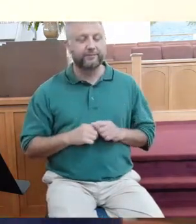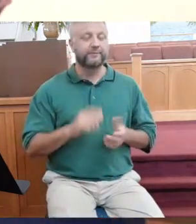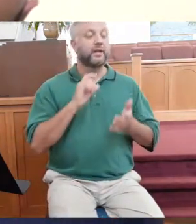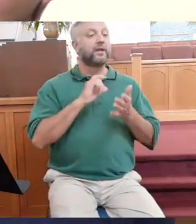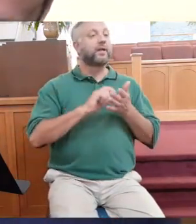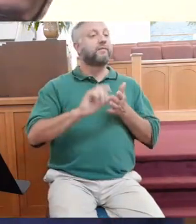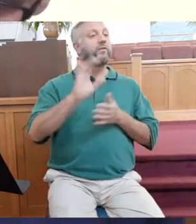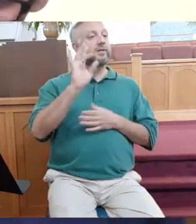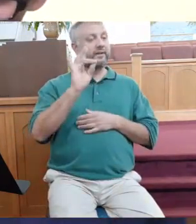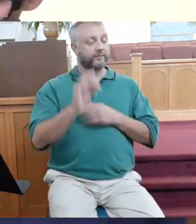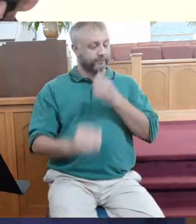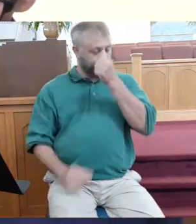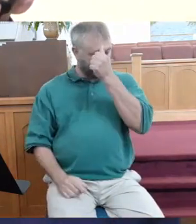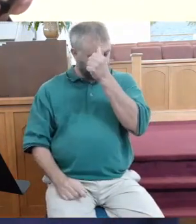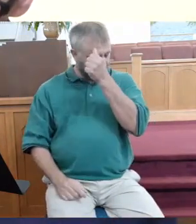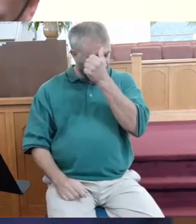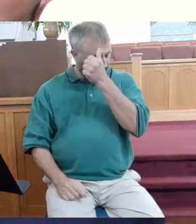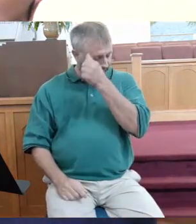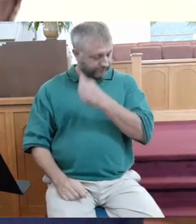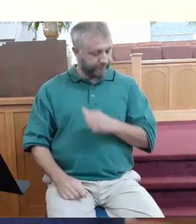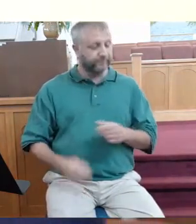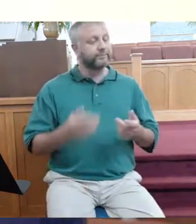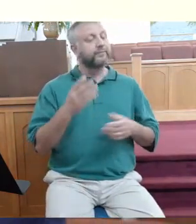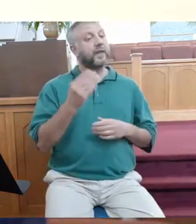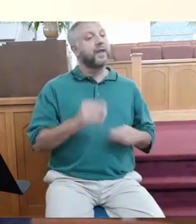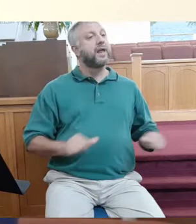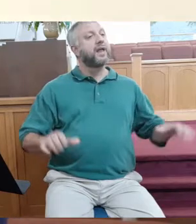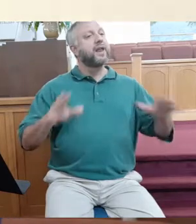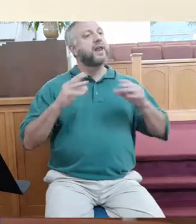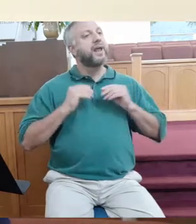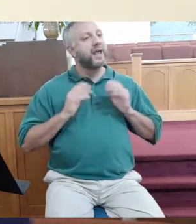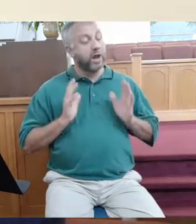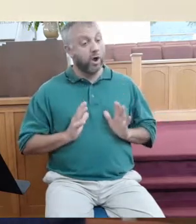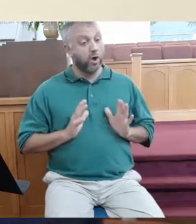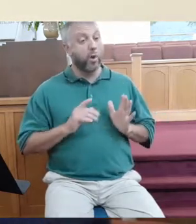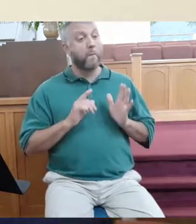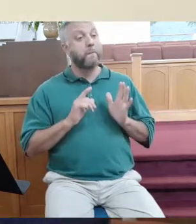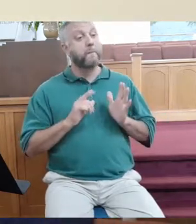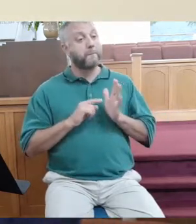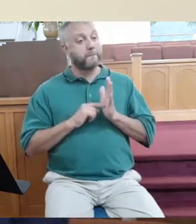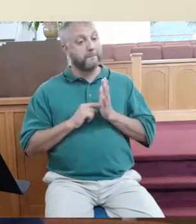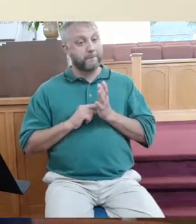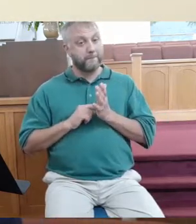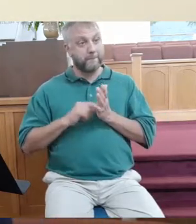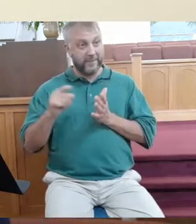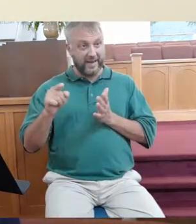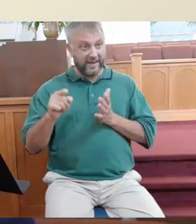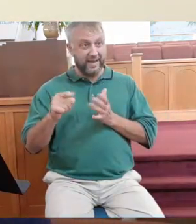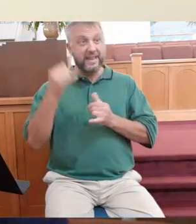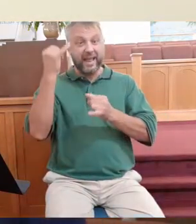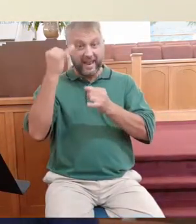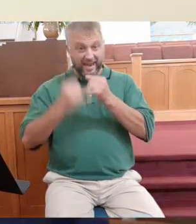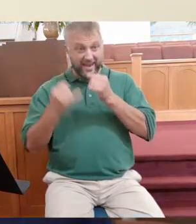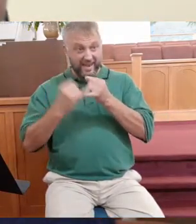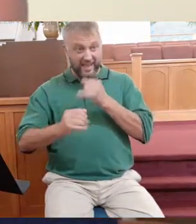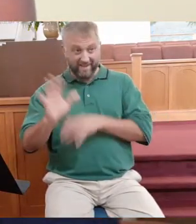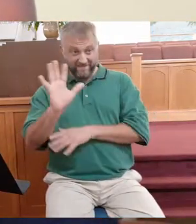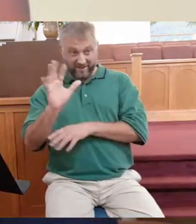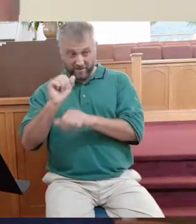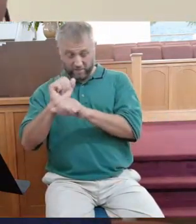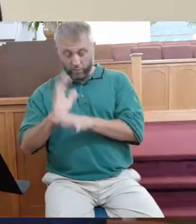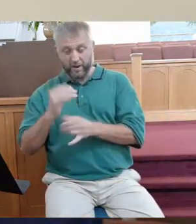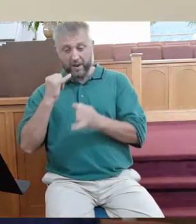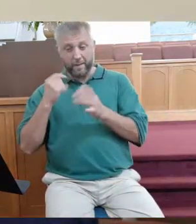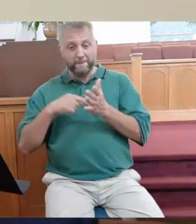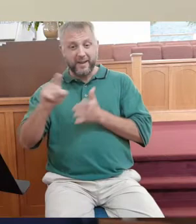But look at verse eight. The landowner paid the last guys first. Verse eight says, so